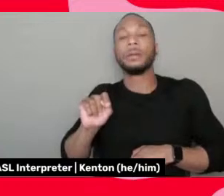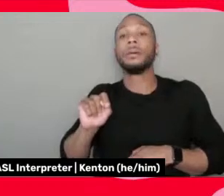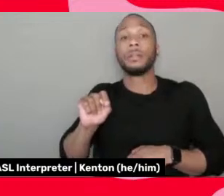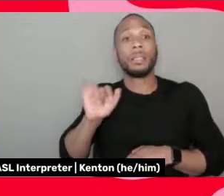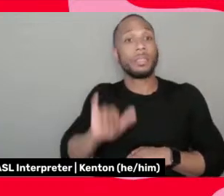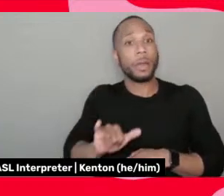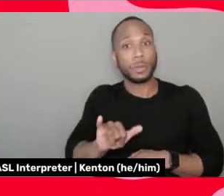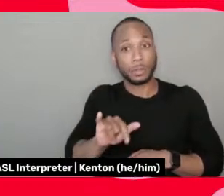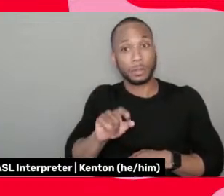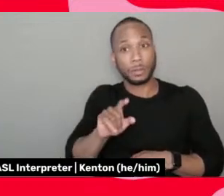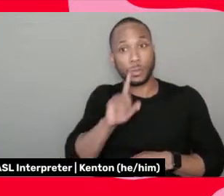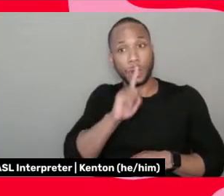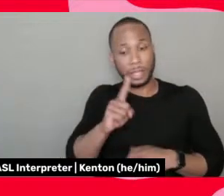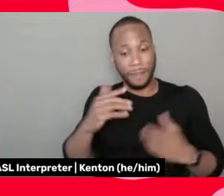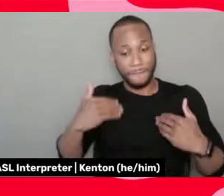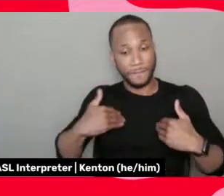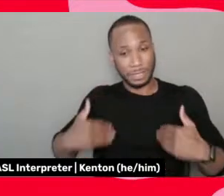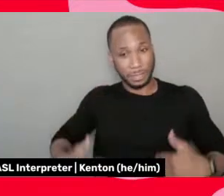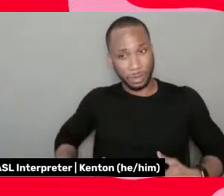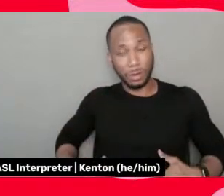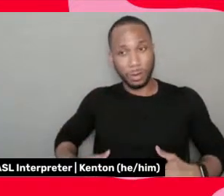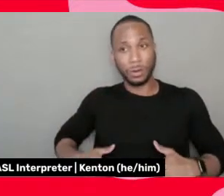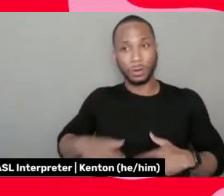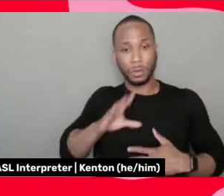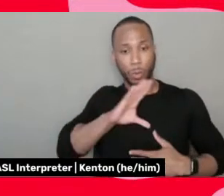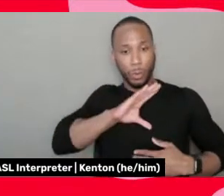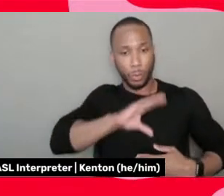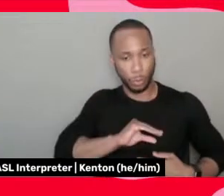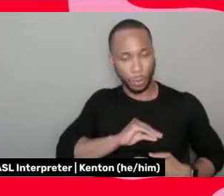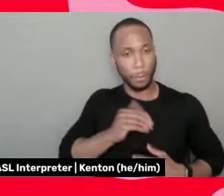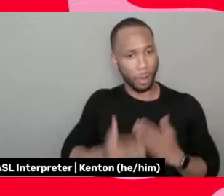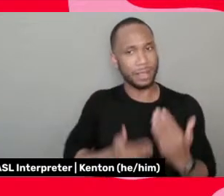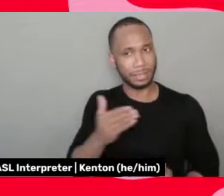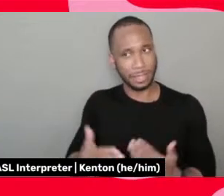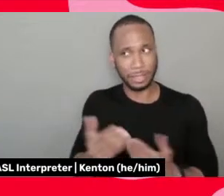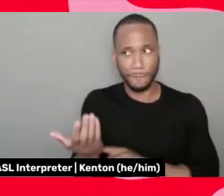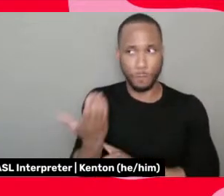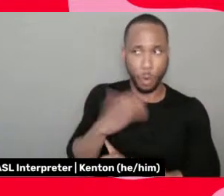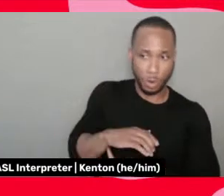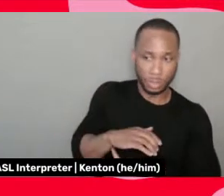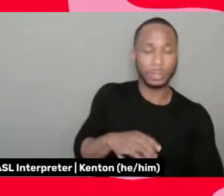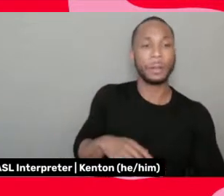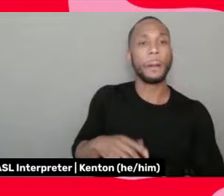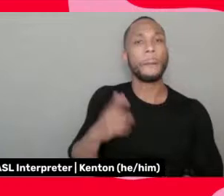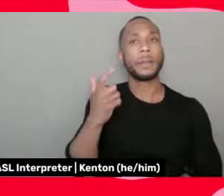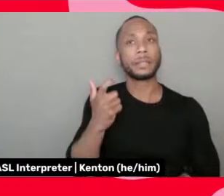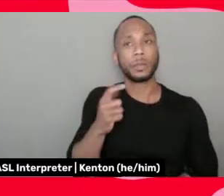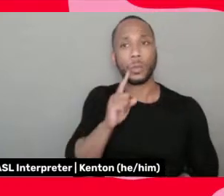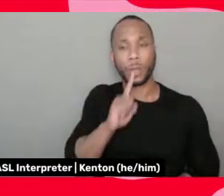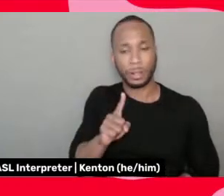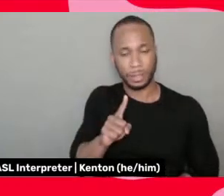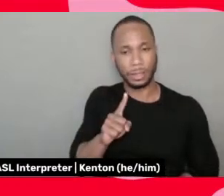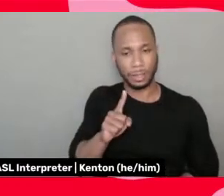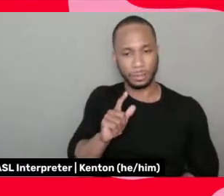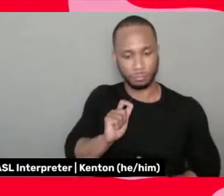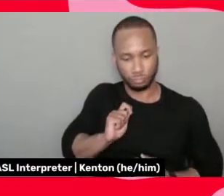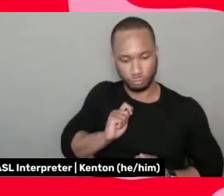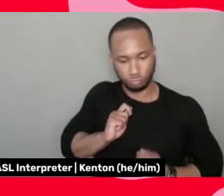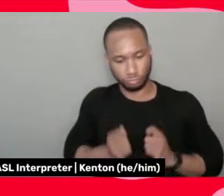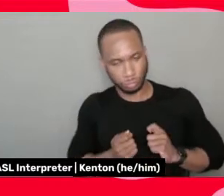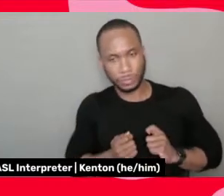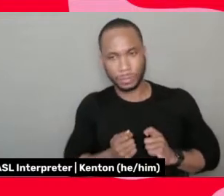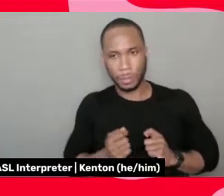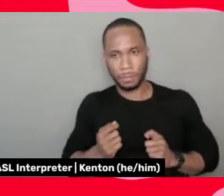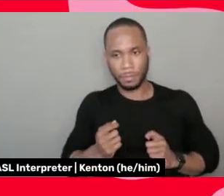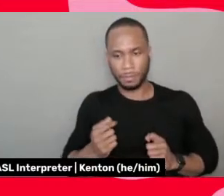a physical demeaning process that he put me through because it, it shifted me totally, um,